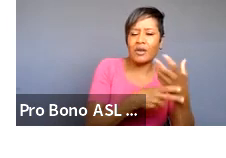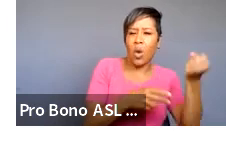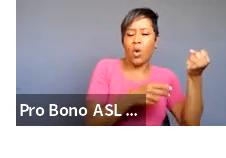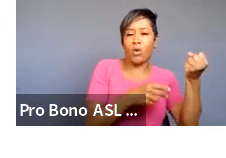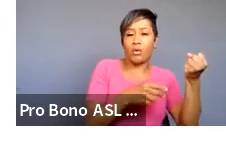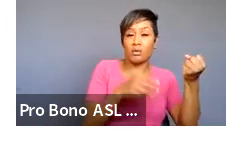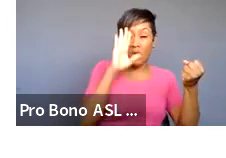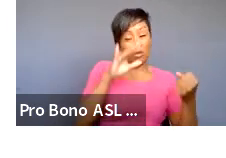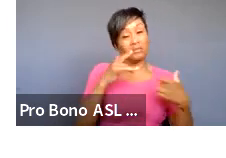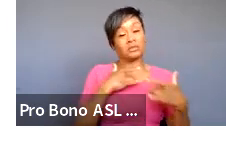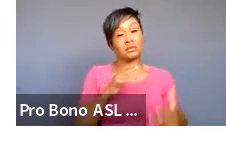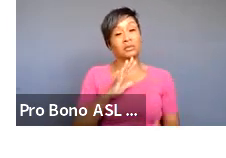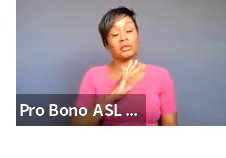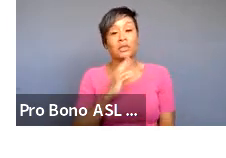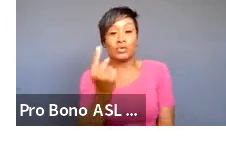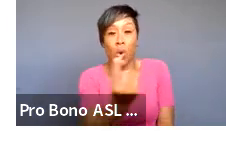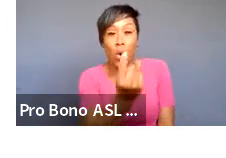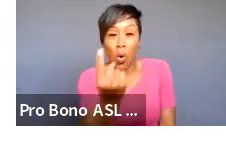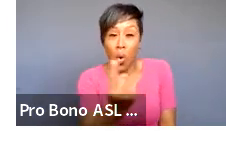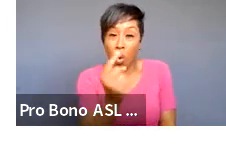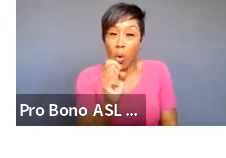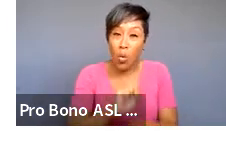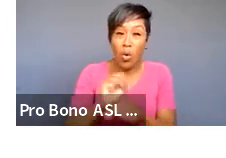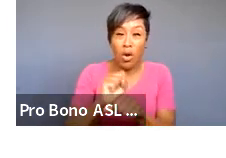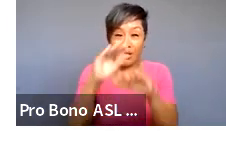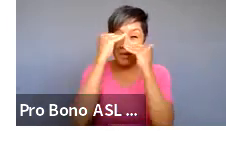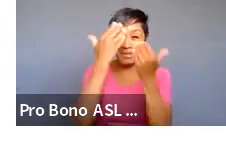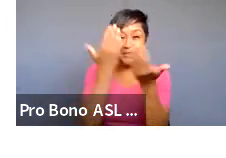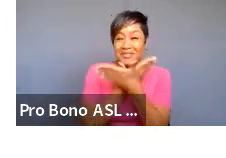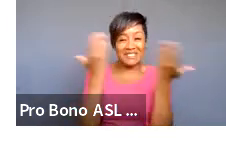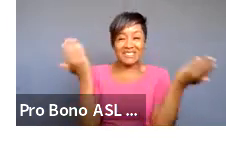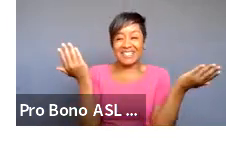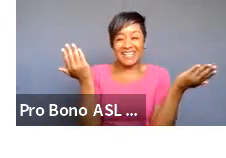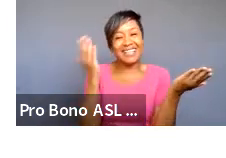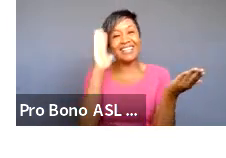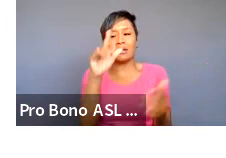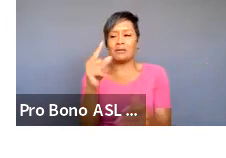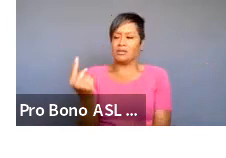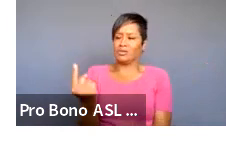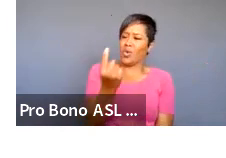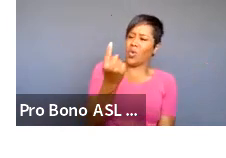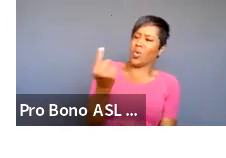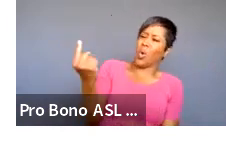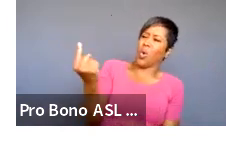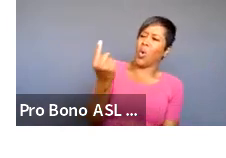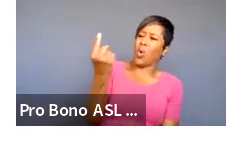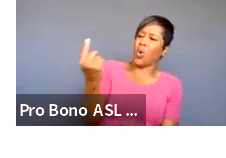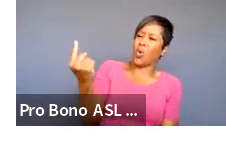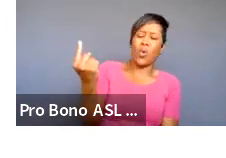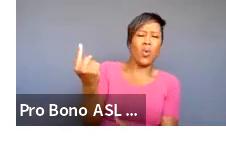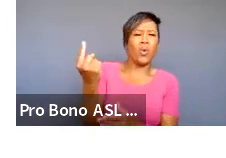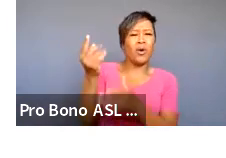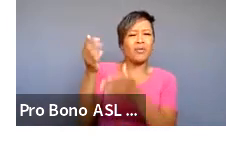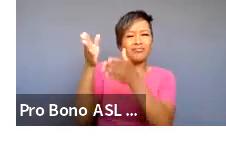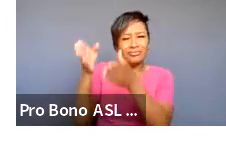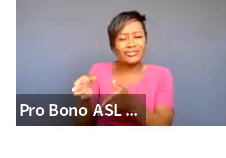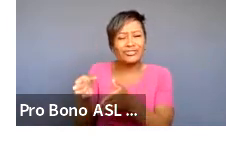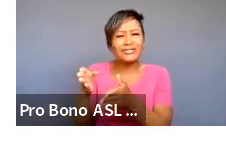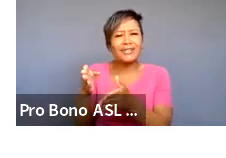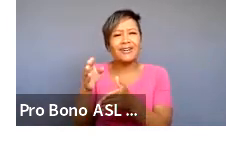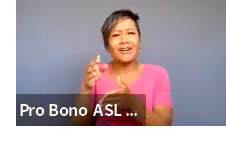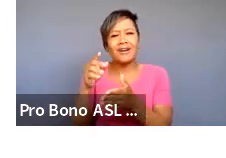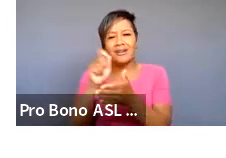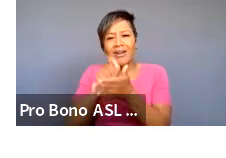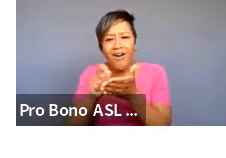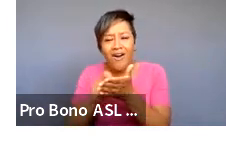limited by much i think a lot of times when we think about solo artists um you you you think you're going to go